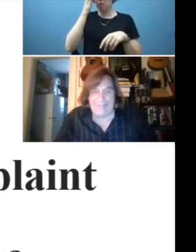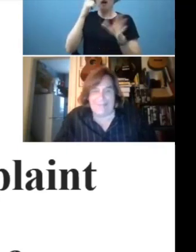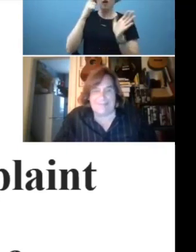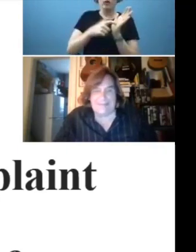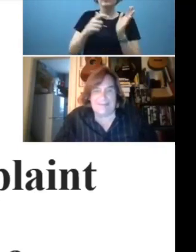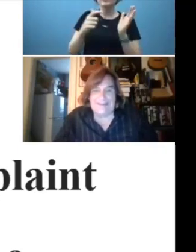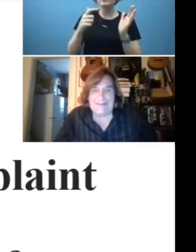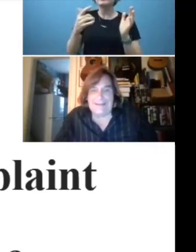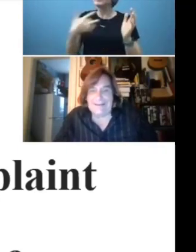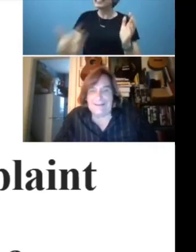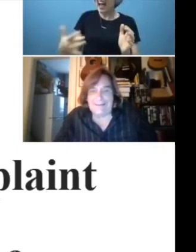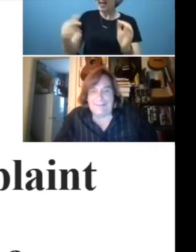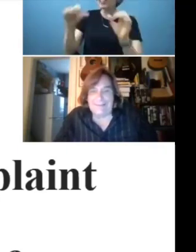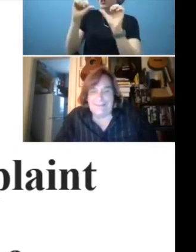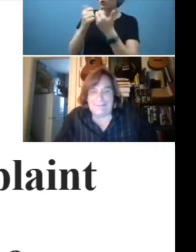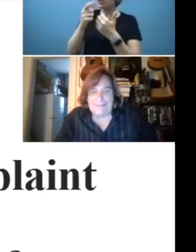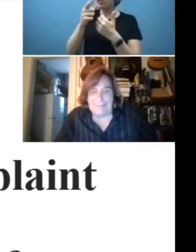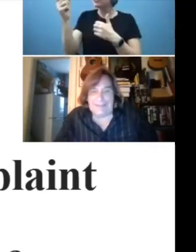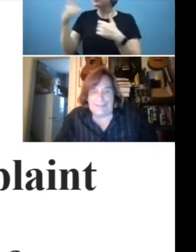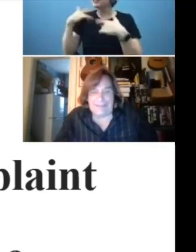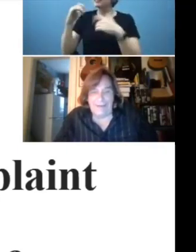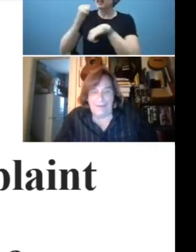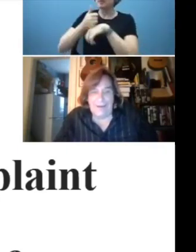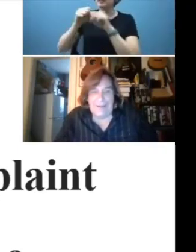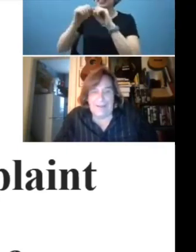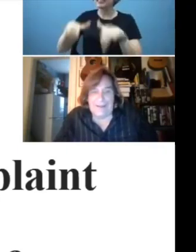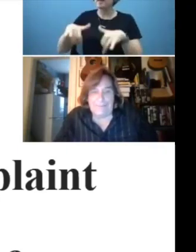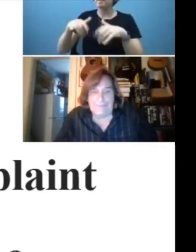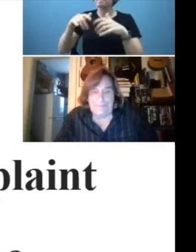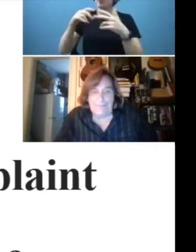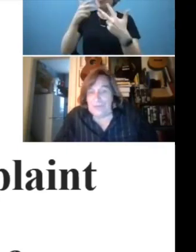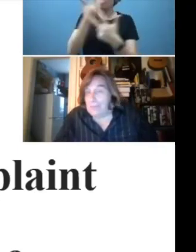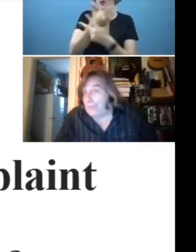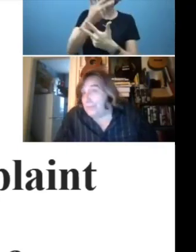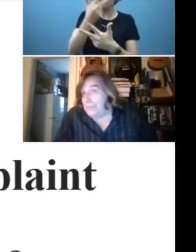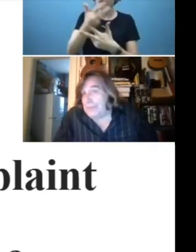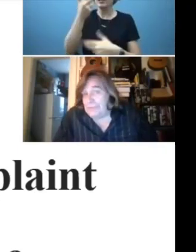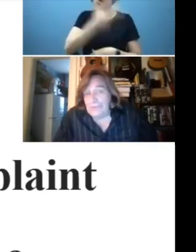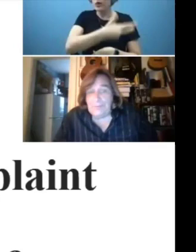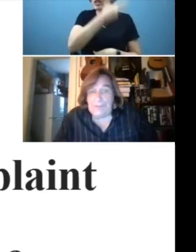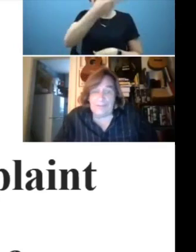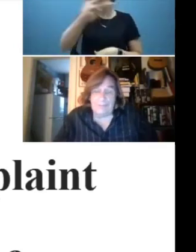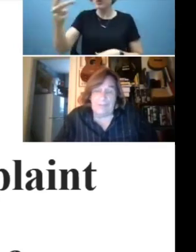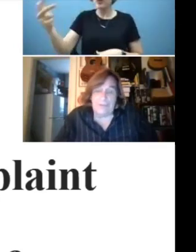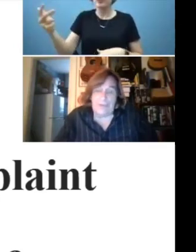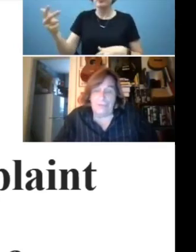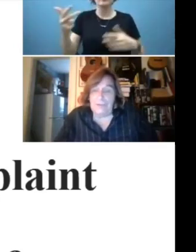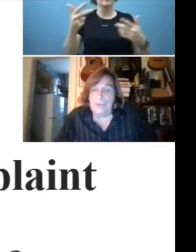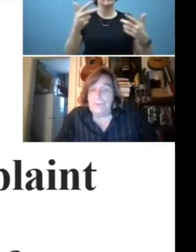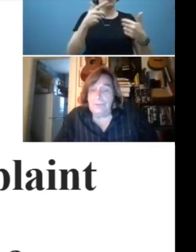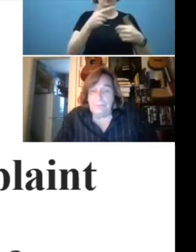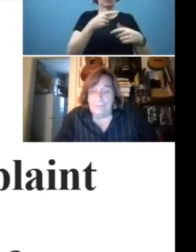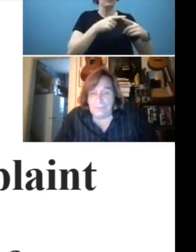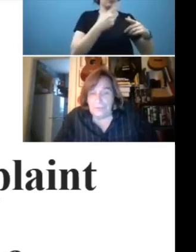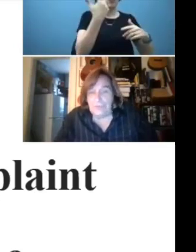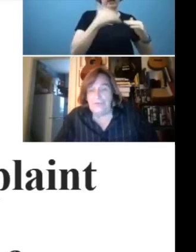in this complaint error. For example, there are three levels of complaint. Administrative